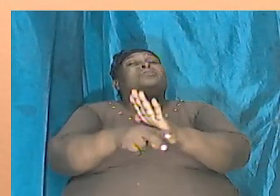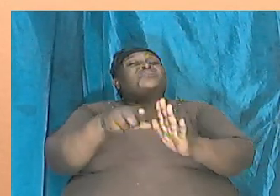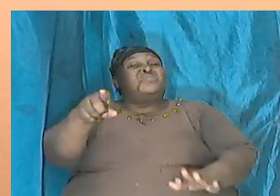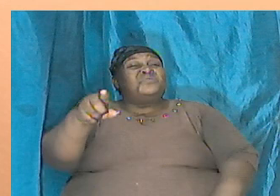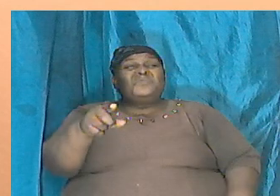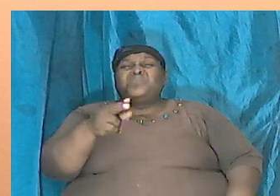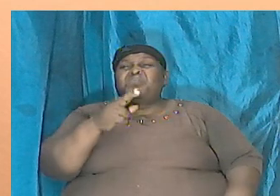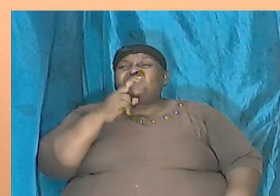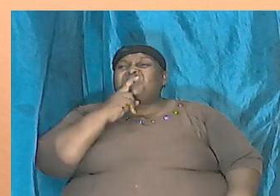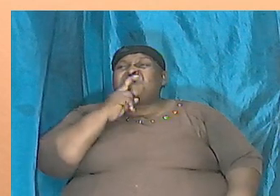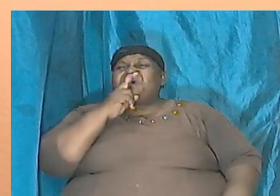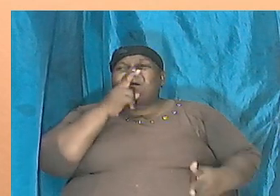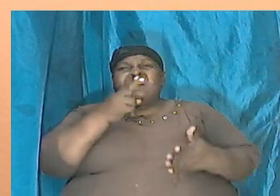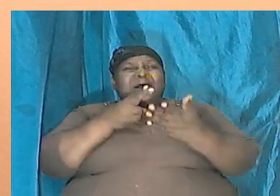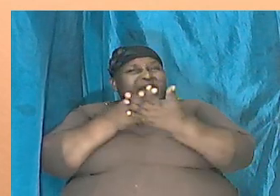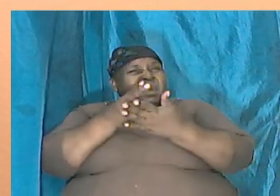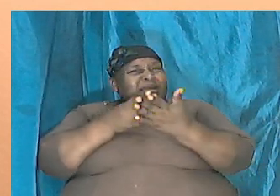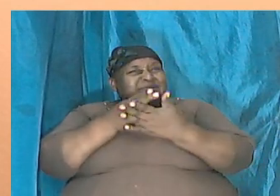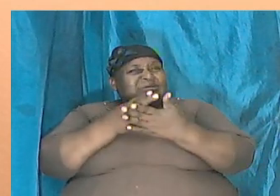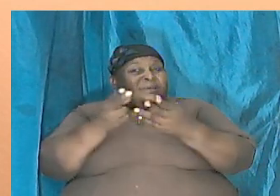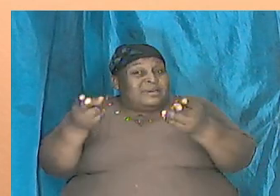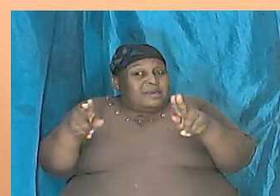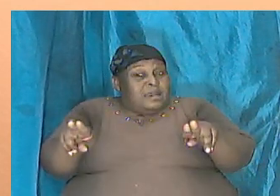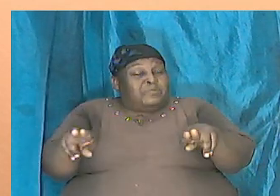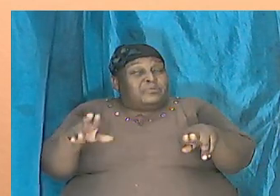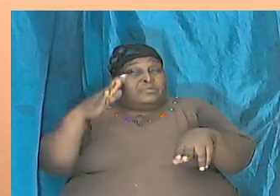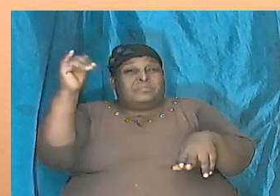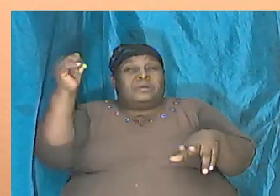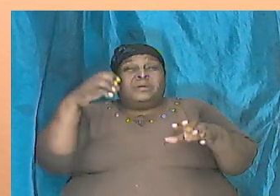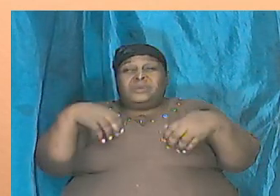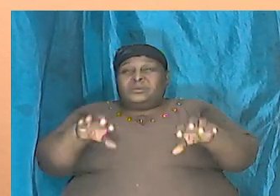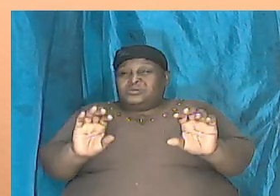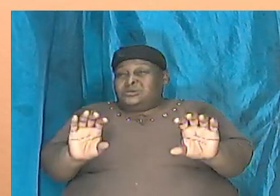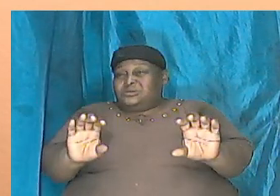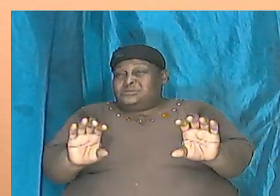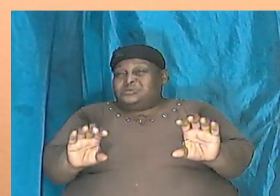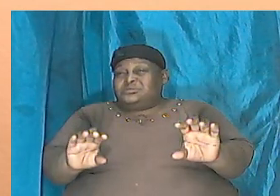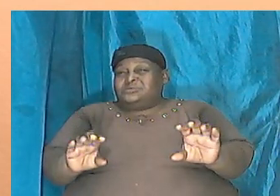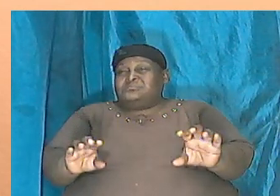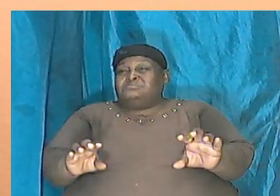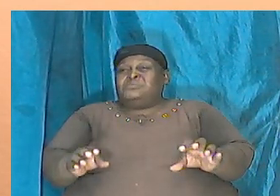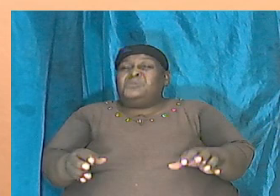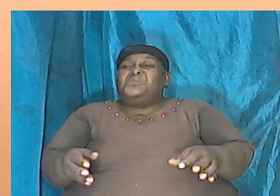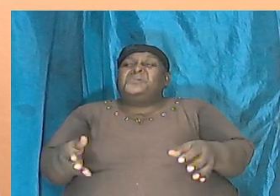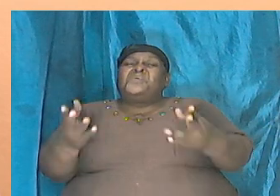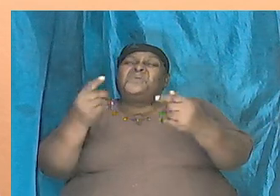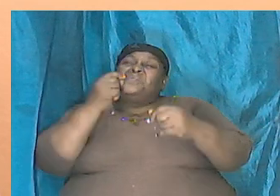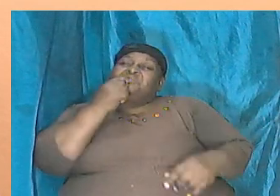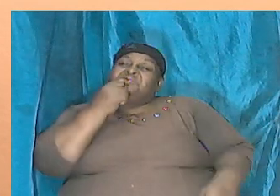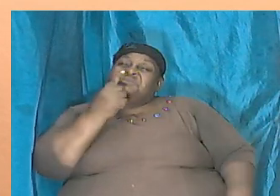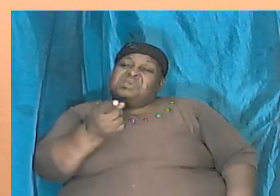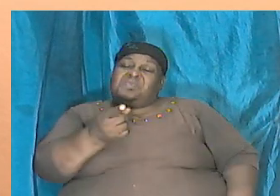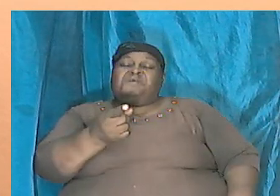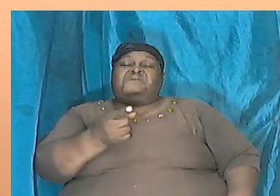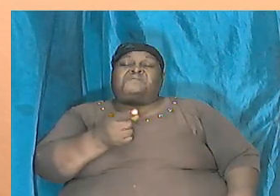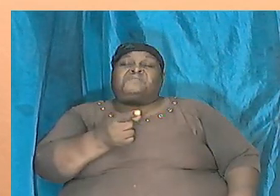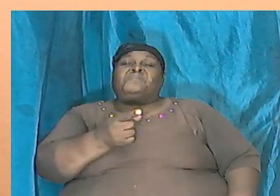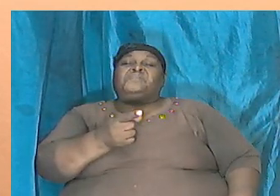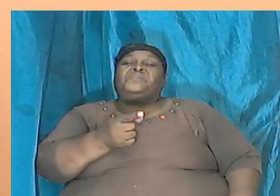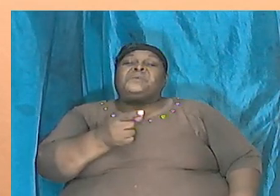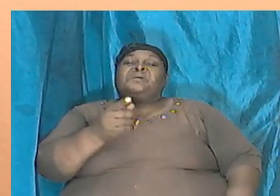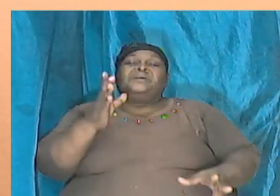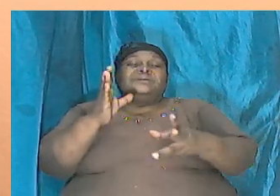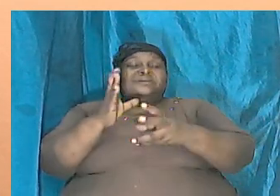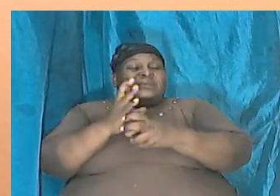this could happen by chance? I humbly submit that it